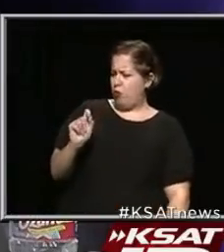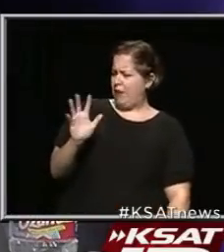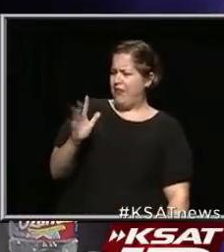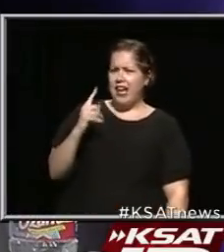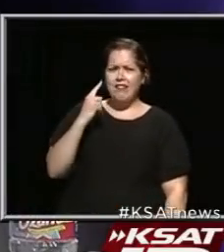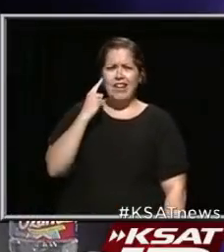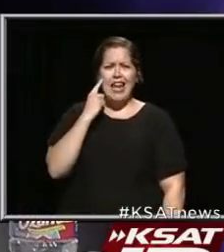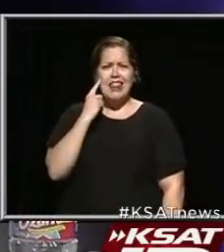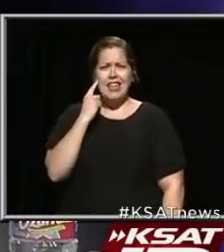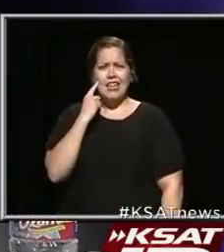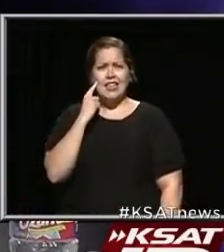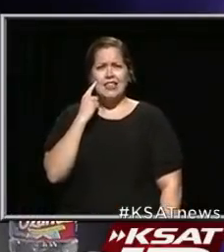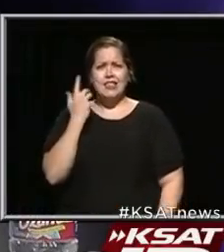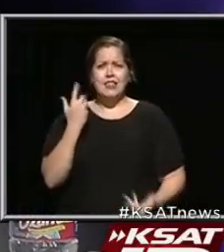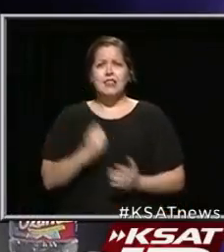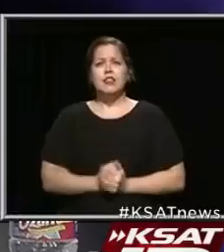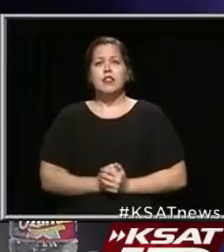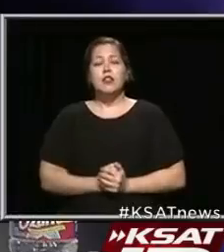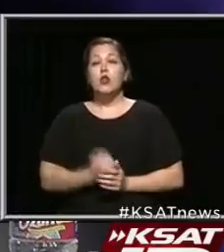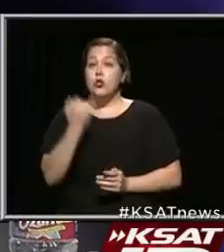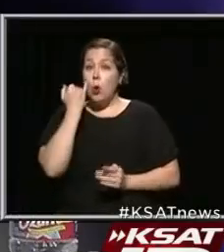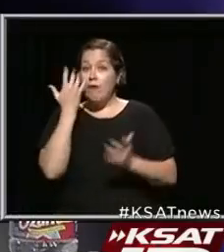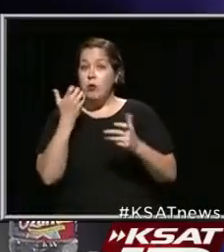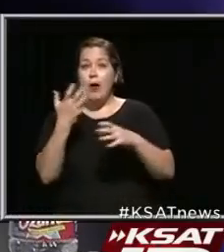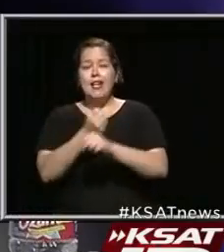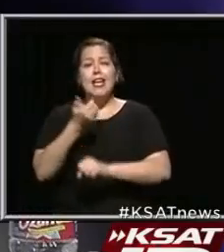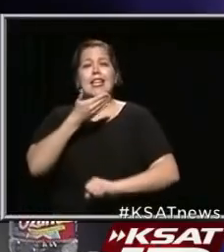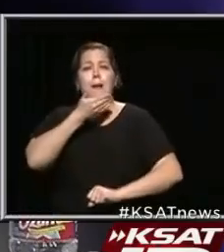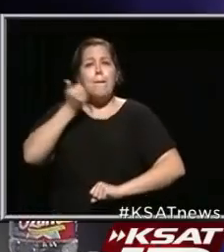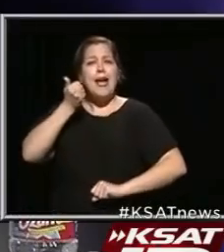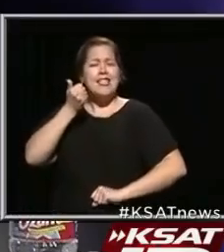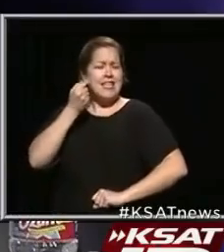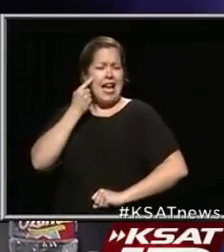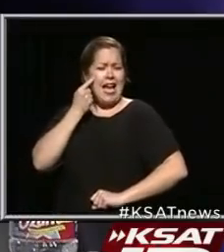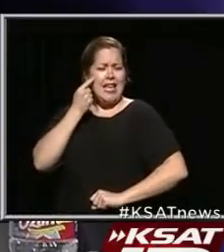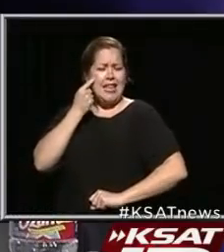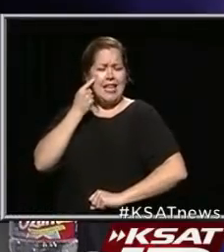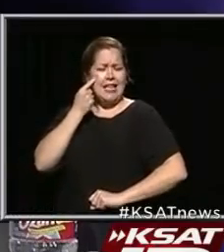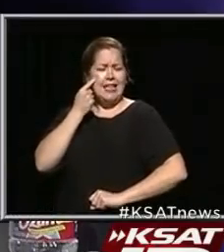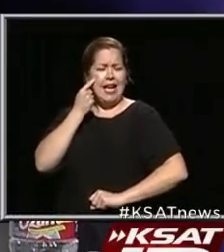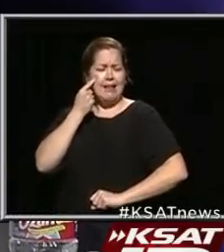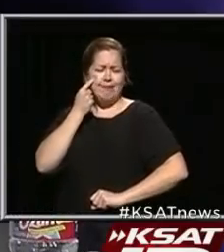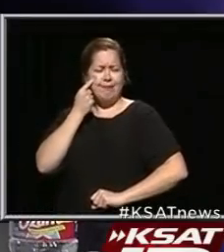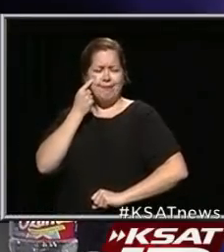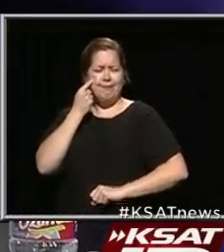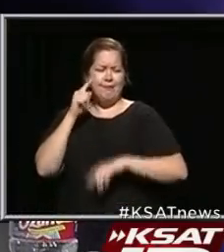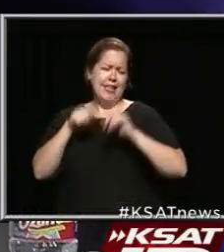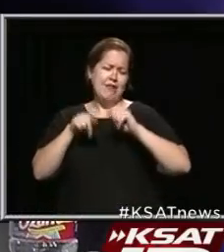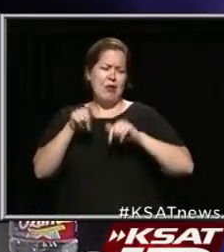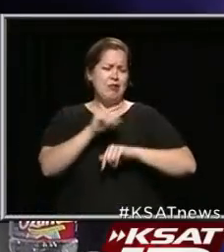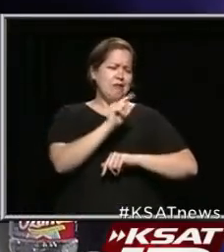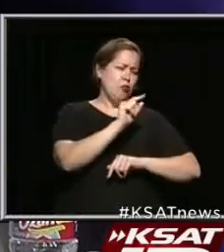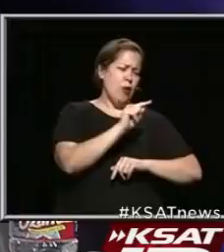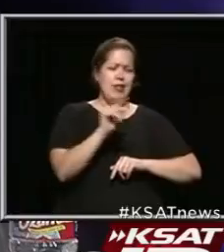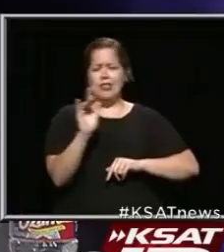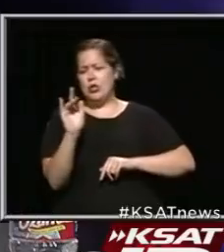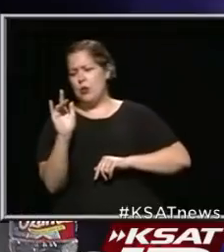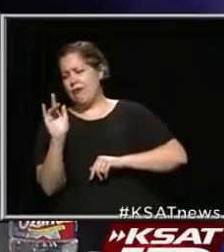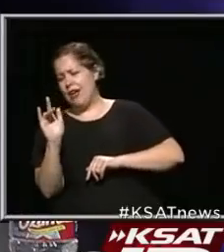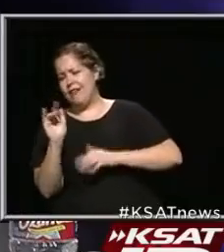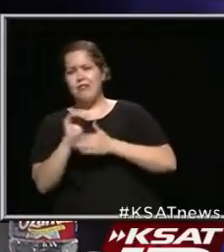think. So, if you want to get the best, I think the base varied from $20 to $25,